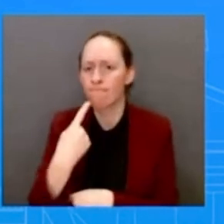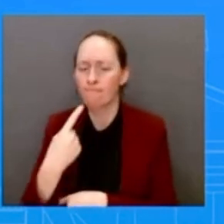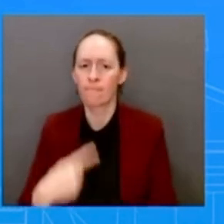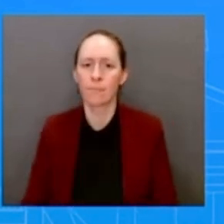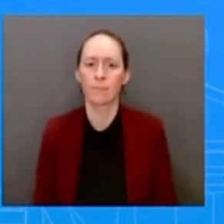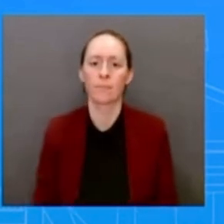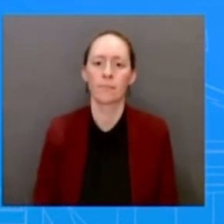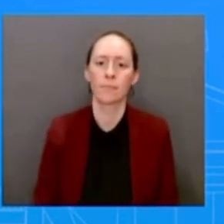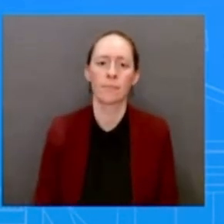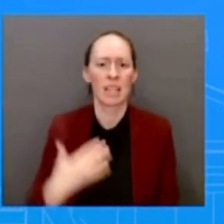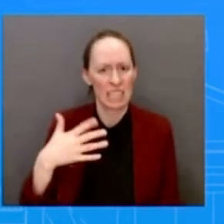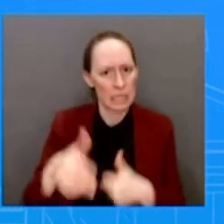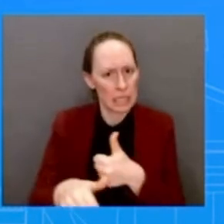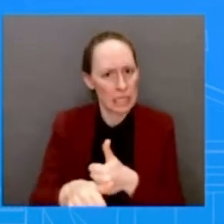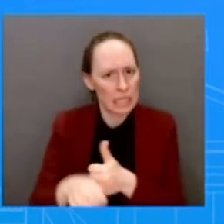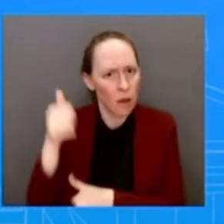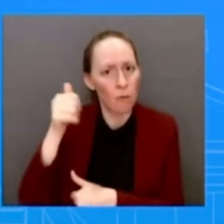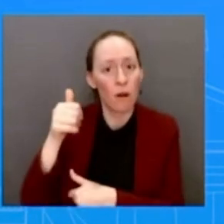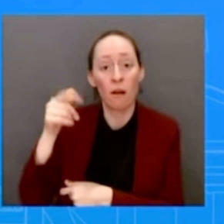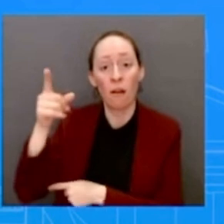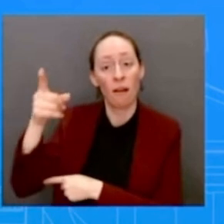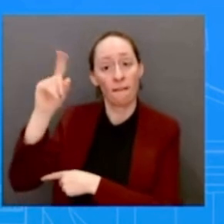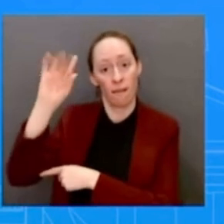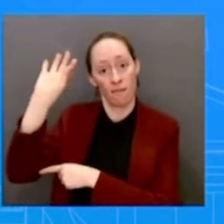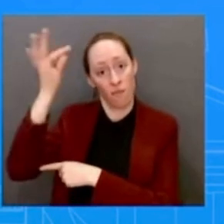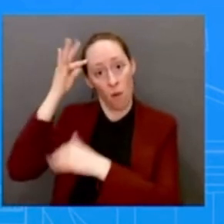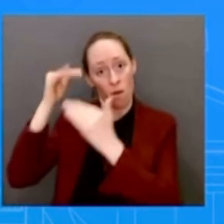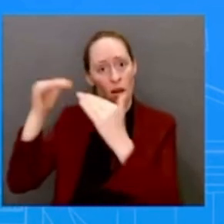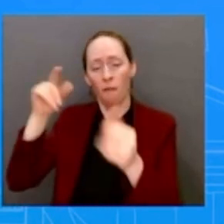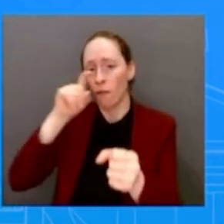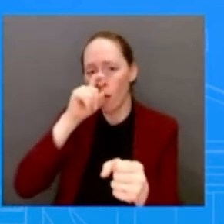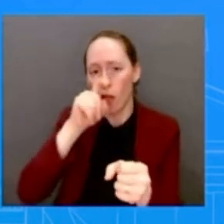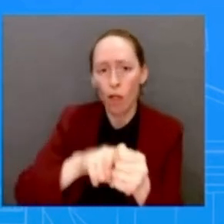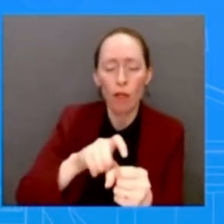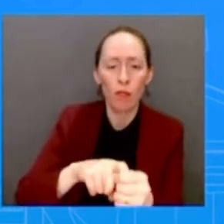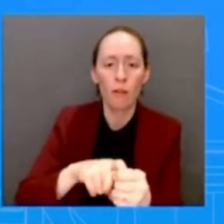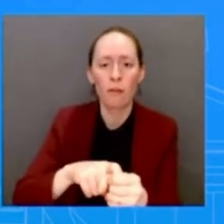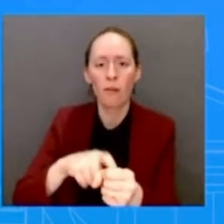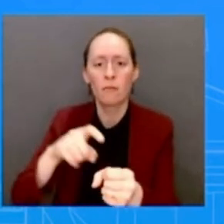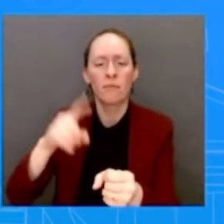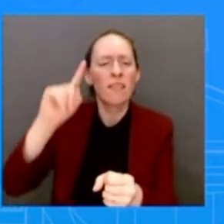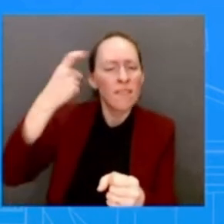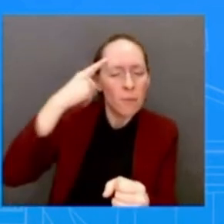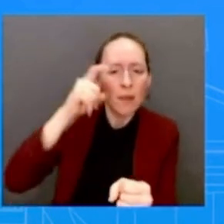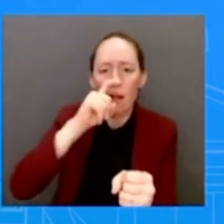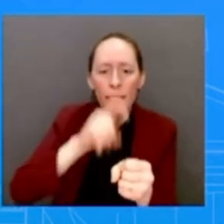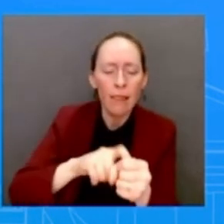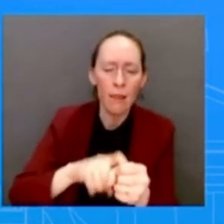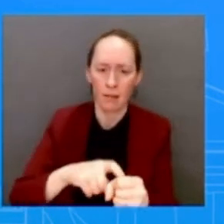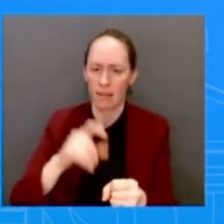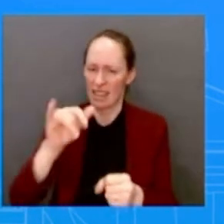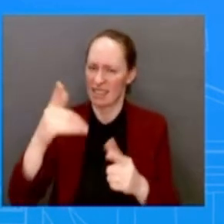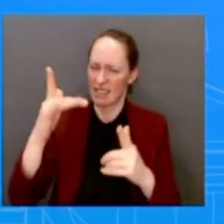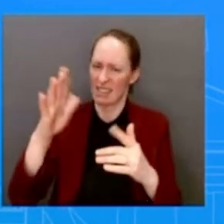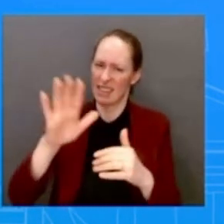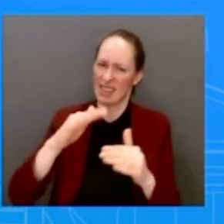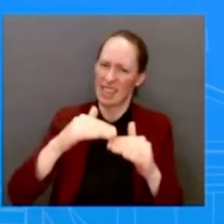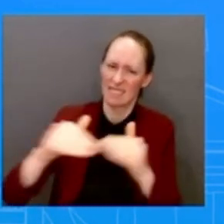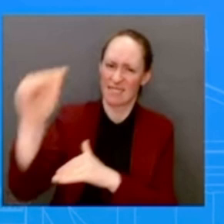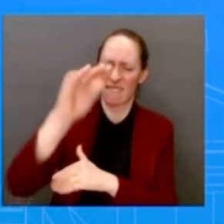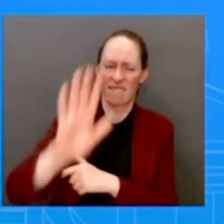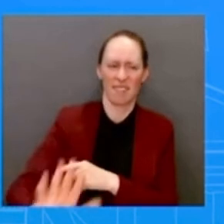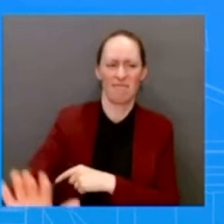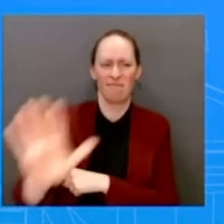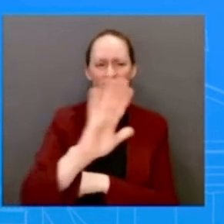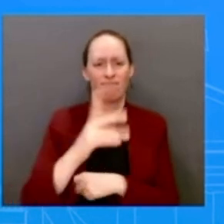part of a continued effort by anti-abortion extremists who want to use this arcane law to impose a backdoor ban